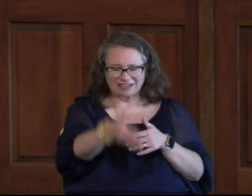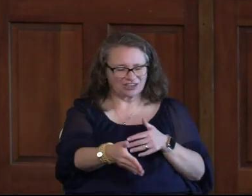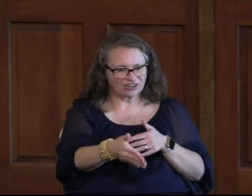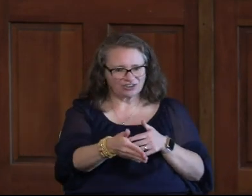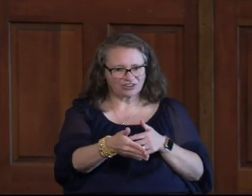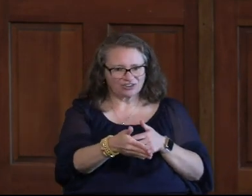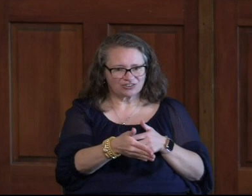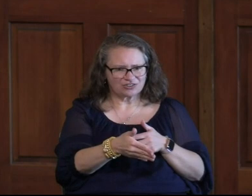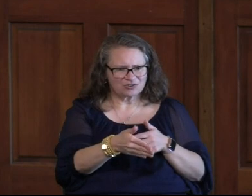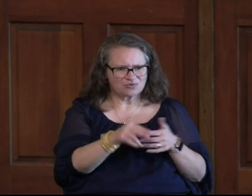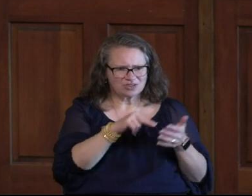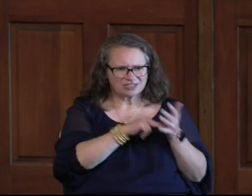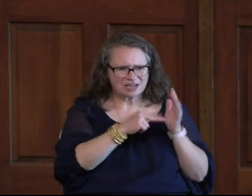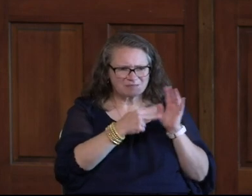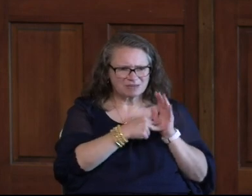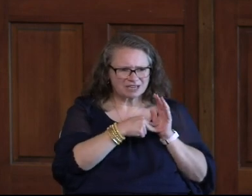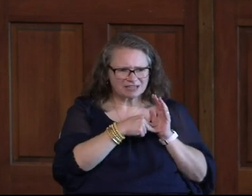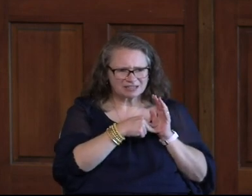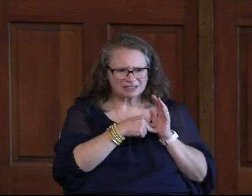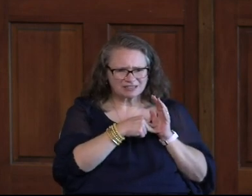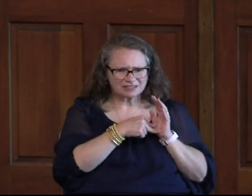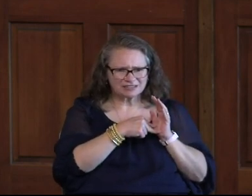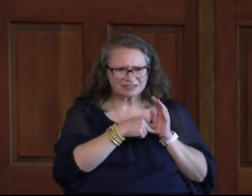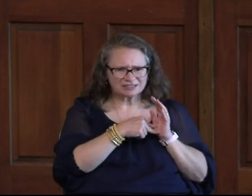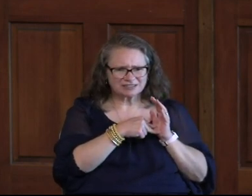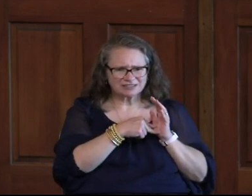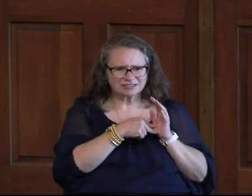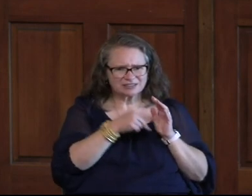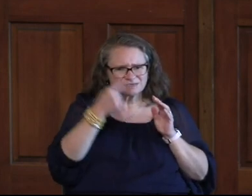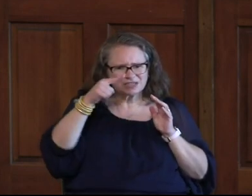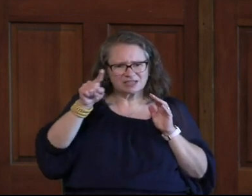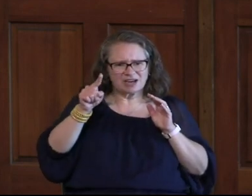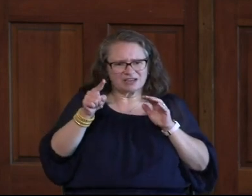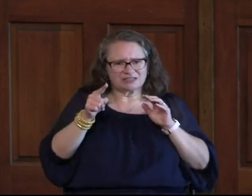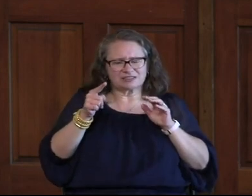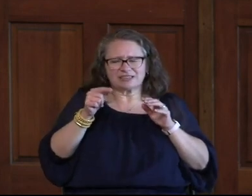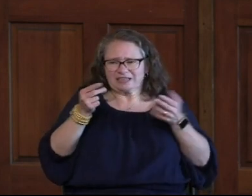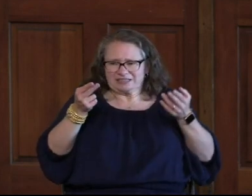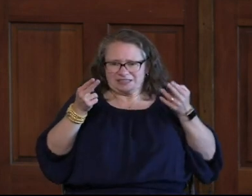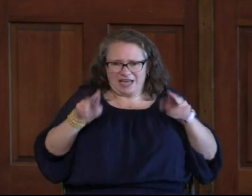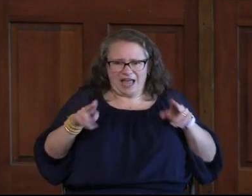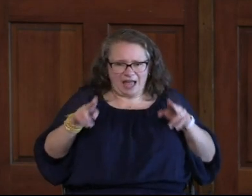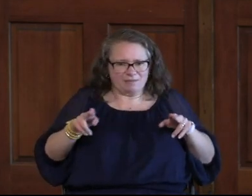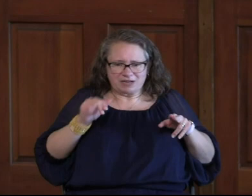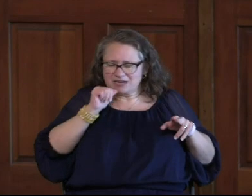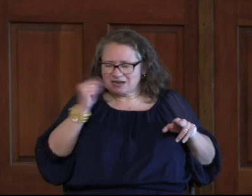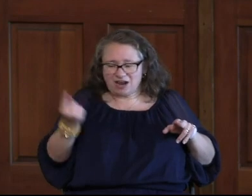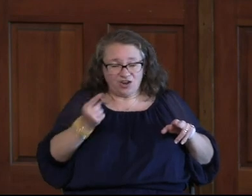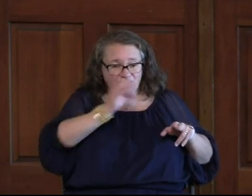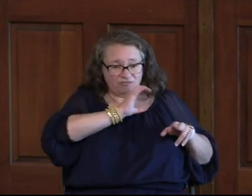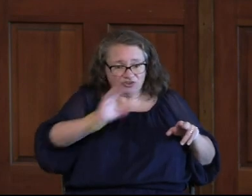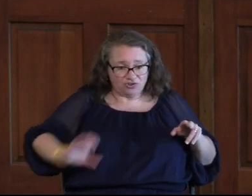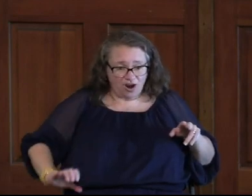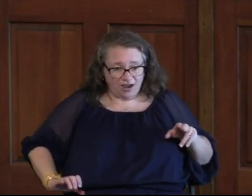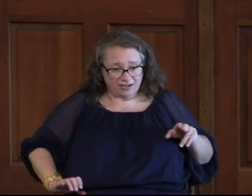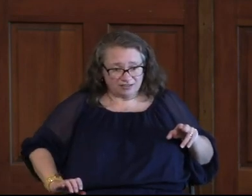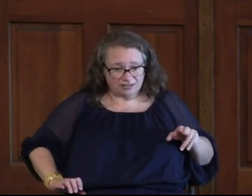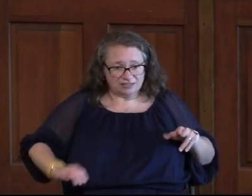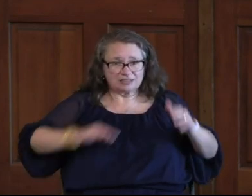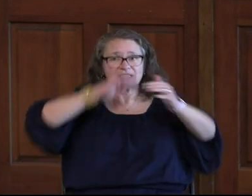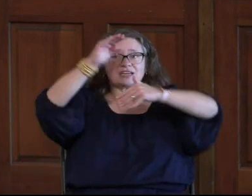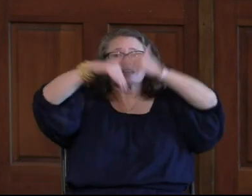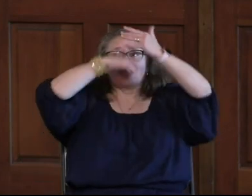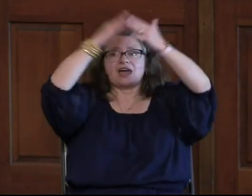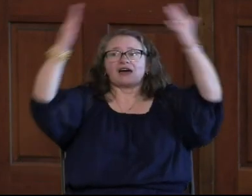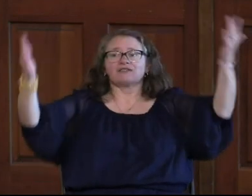What Was Meant By That The Cross Is Now The Standard Because That Is Happening Not Only For Christ Christ Is In